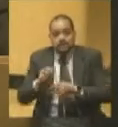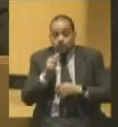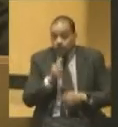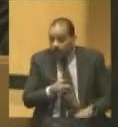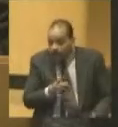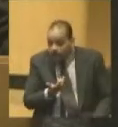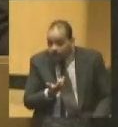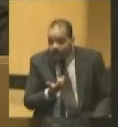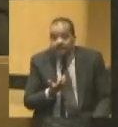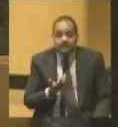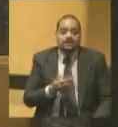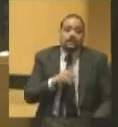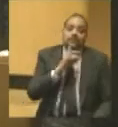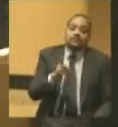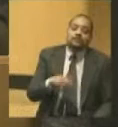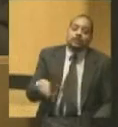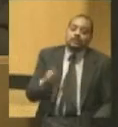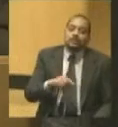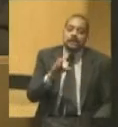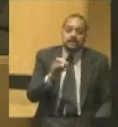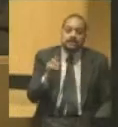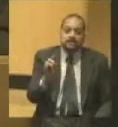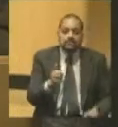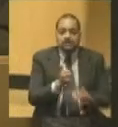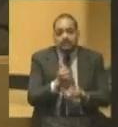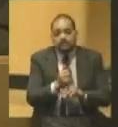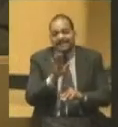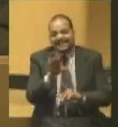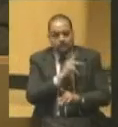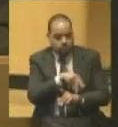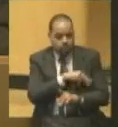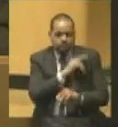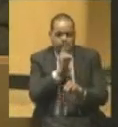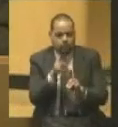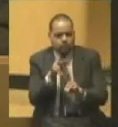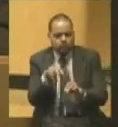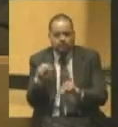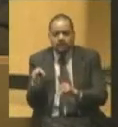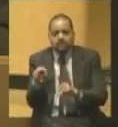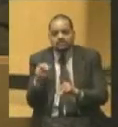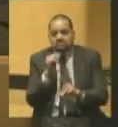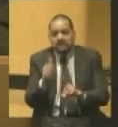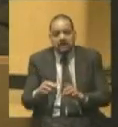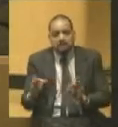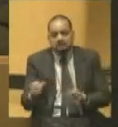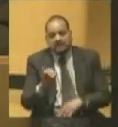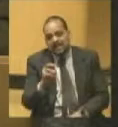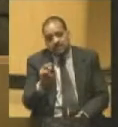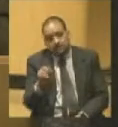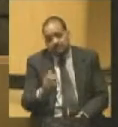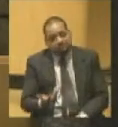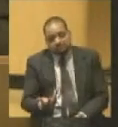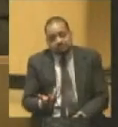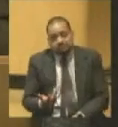Well, of course, Clement Vallandigham's personal views on peace were anything but innocuous. And they